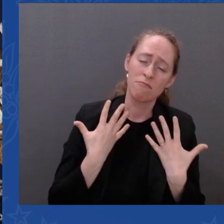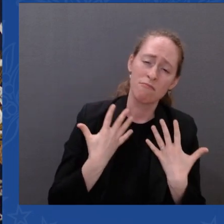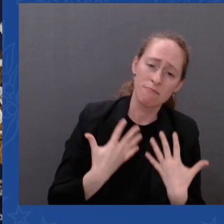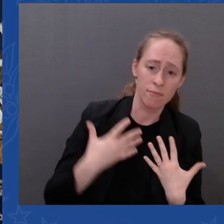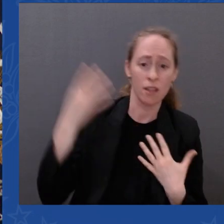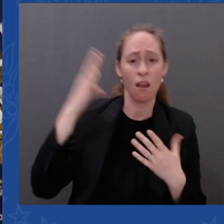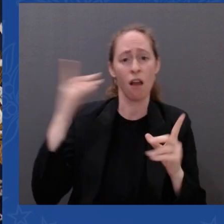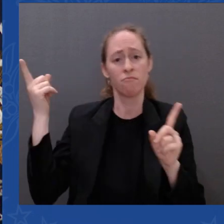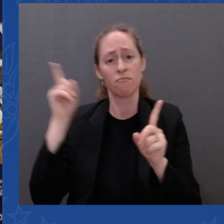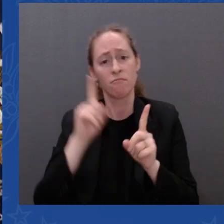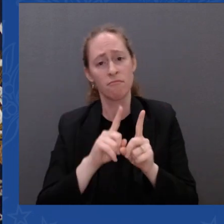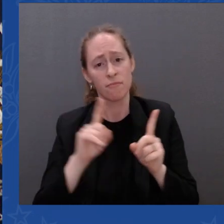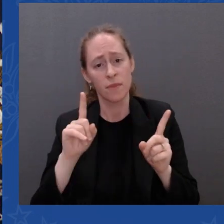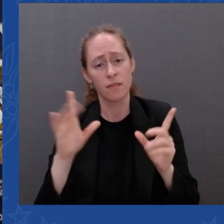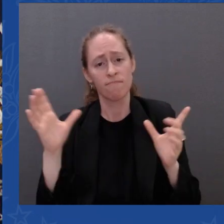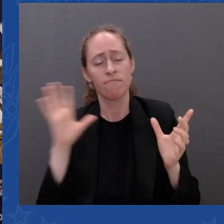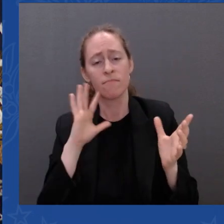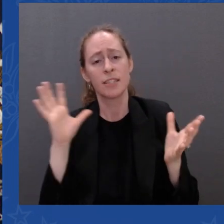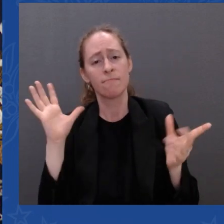So many crushed spirits.